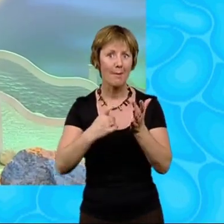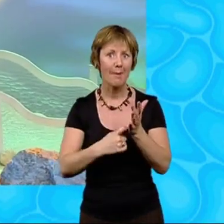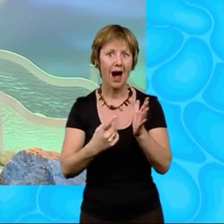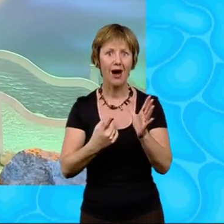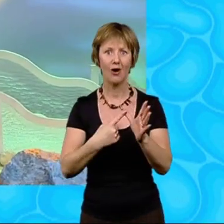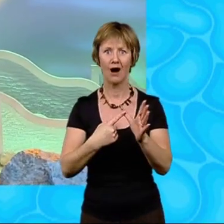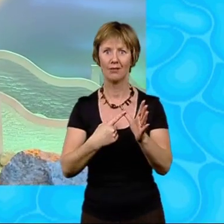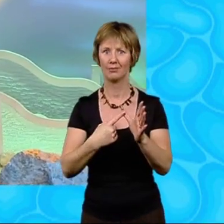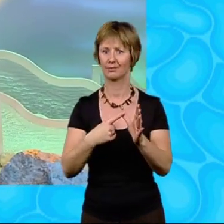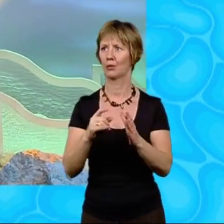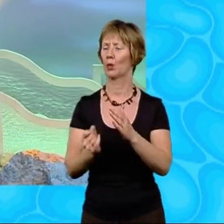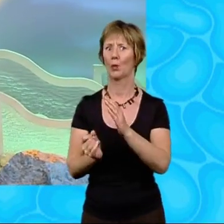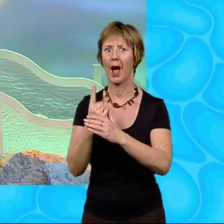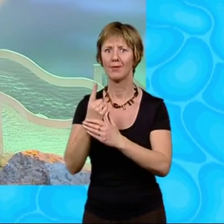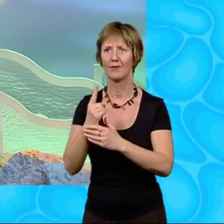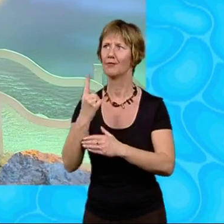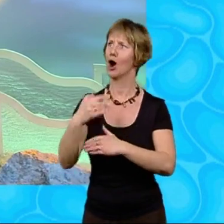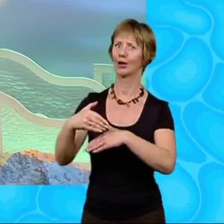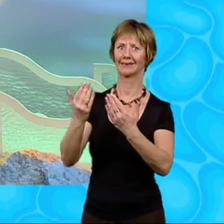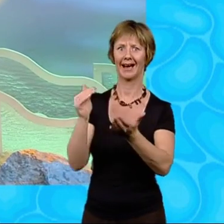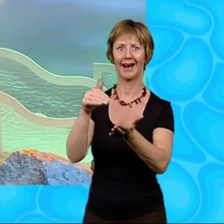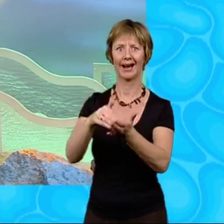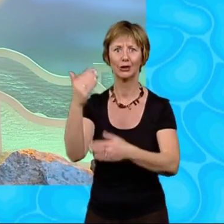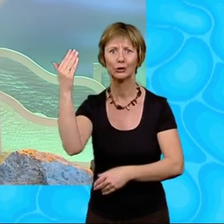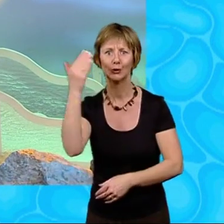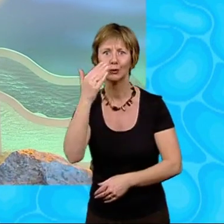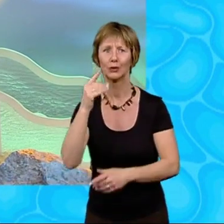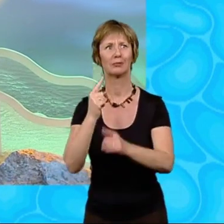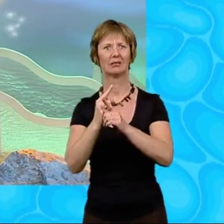at school when she met the Monster Crisp Guzzler.